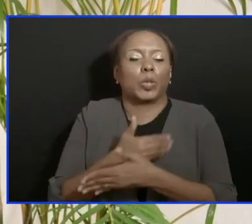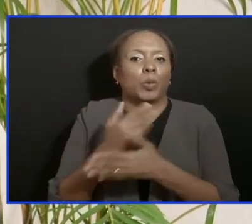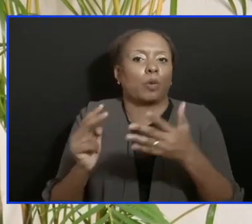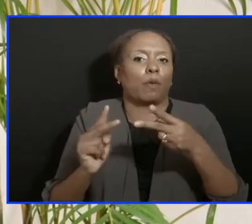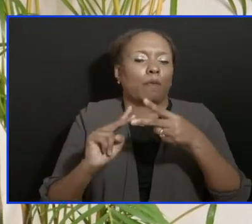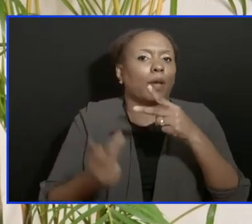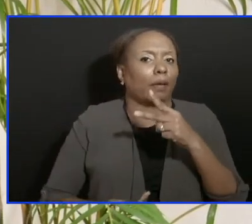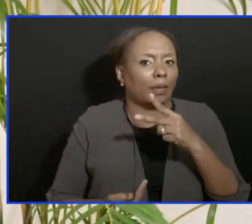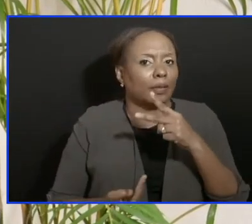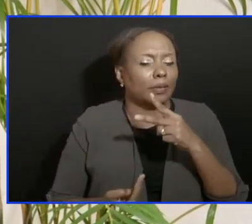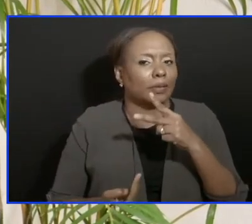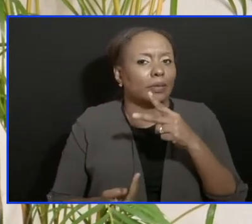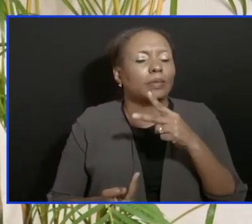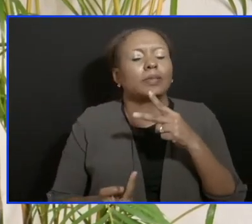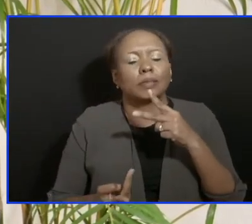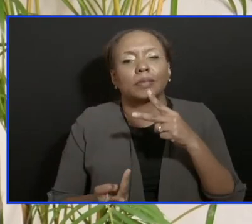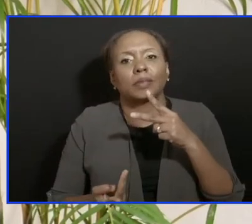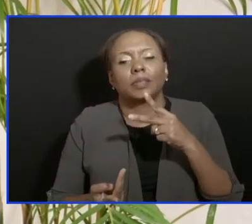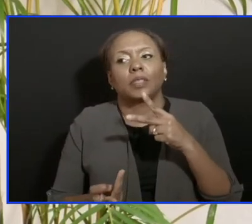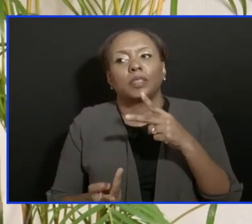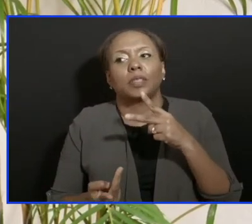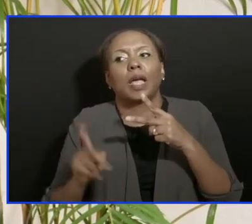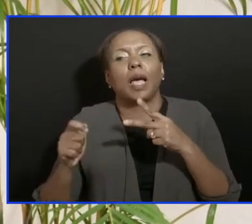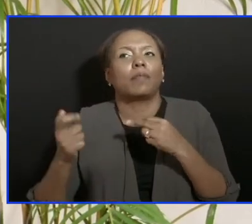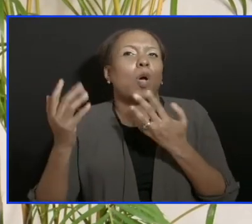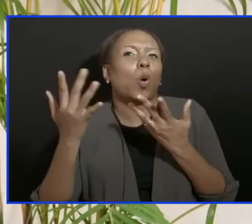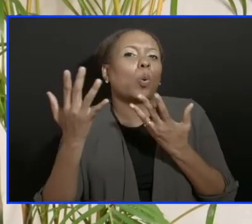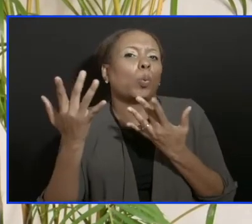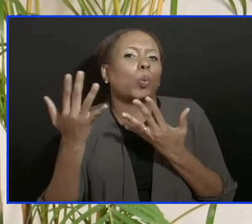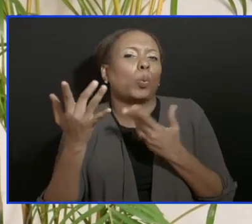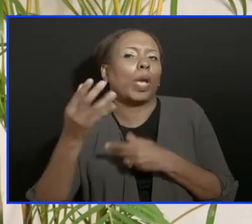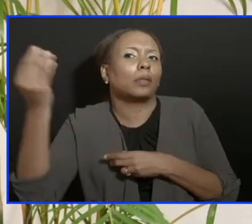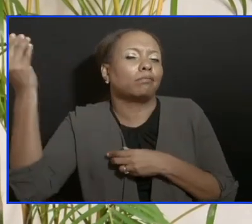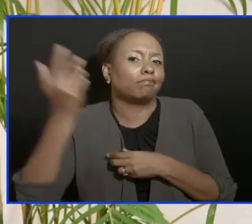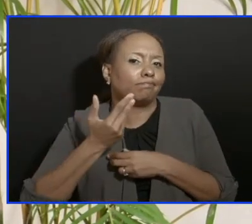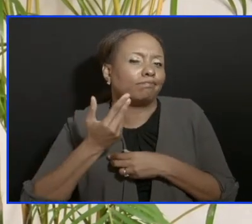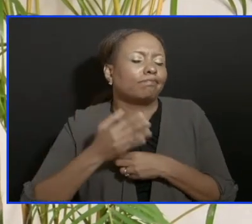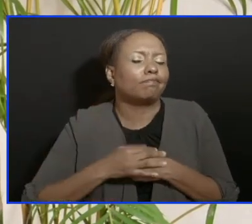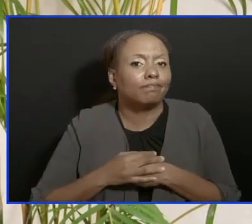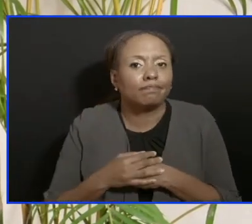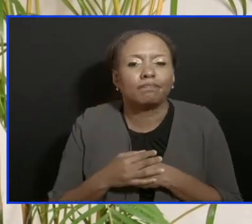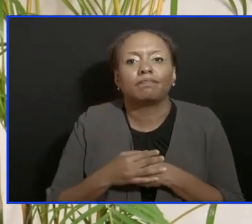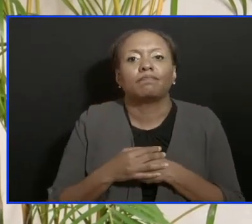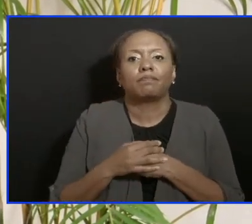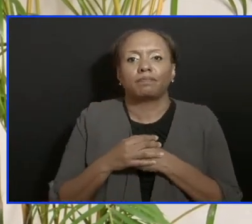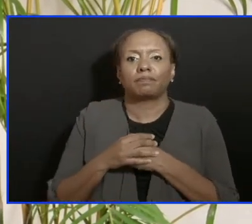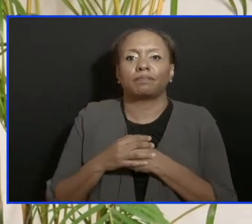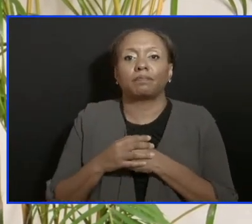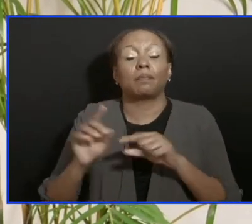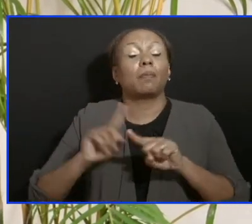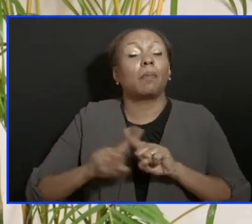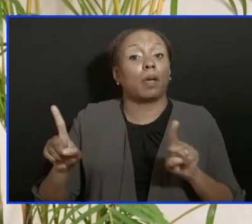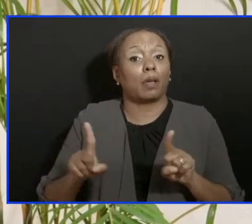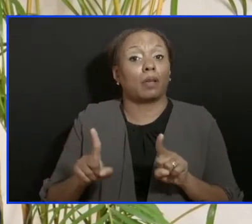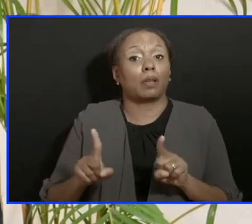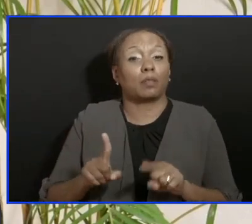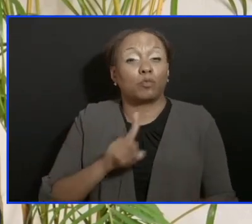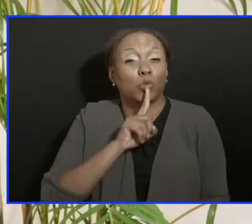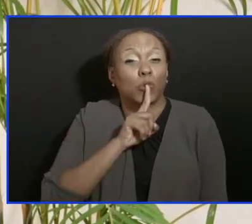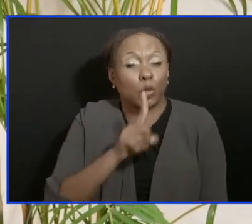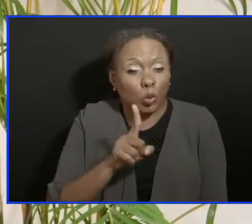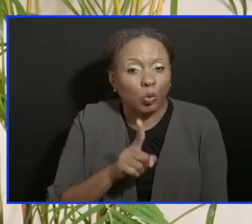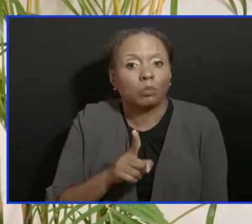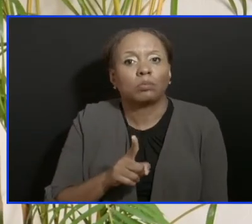as you call it, so we'll be guided accordingly. But this much I can say with certainty is that those countries,